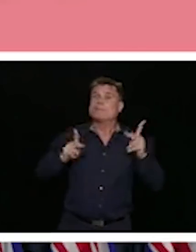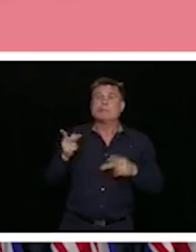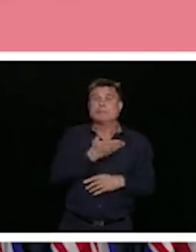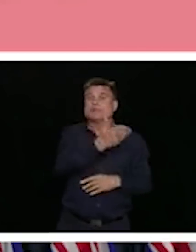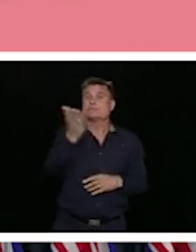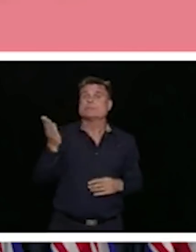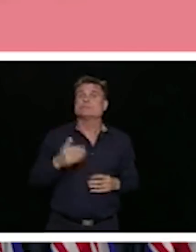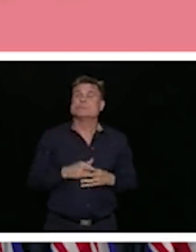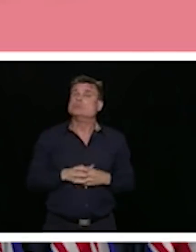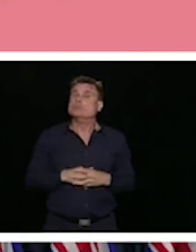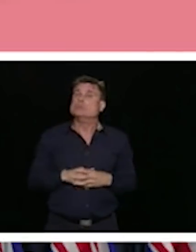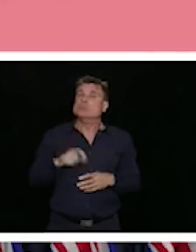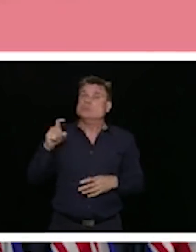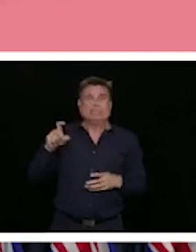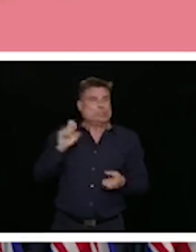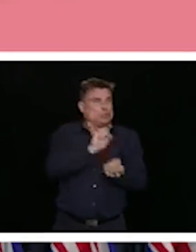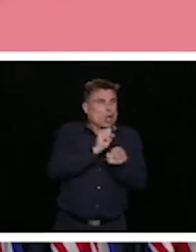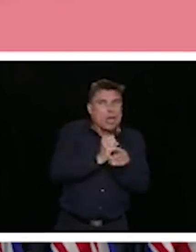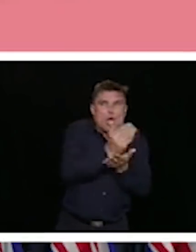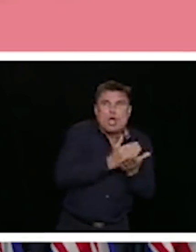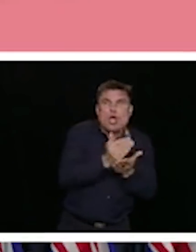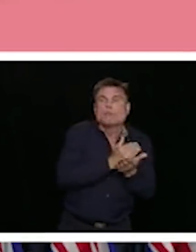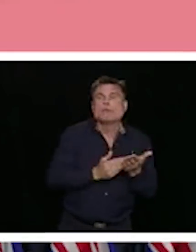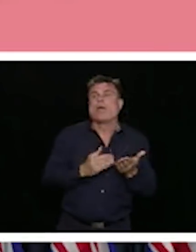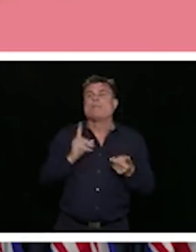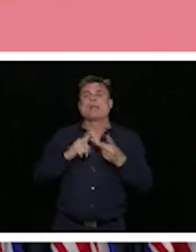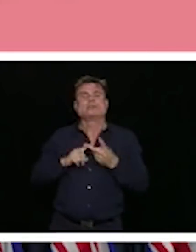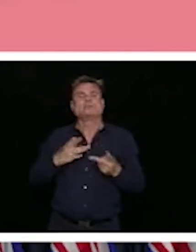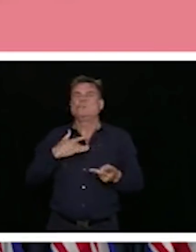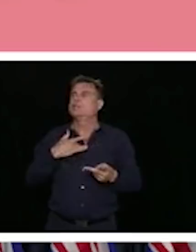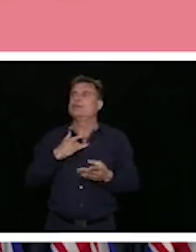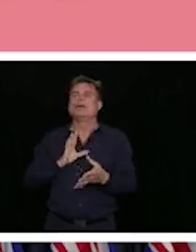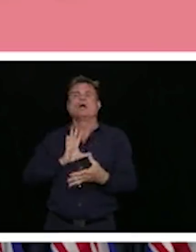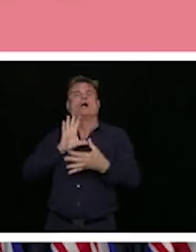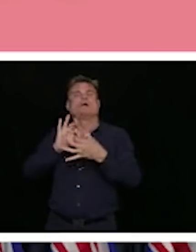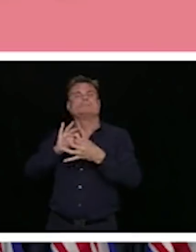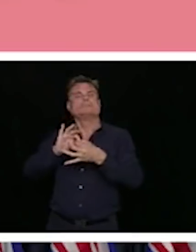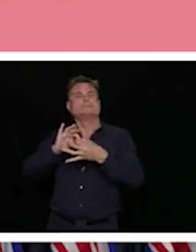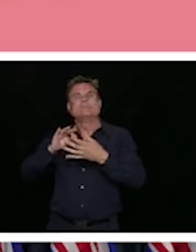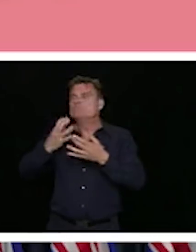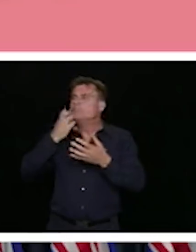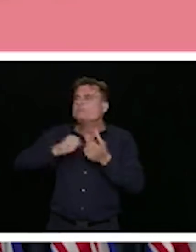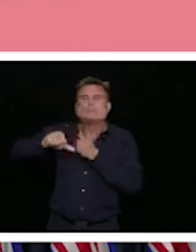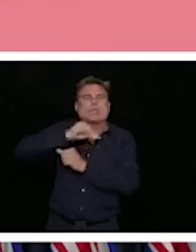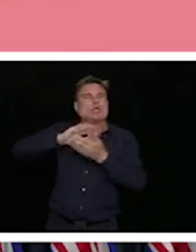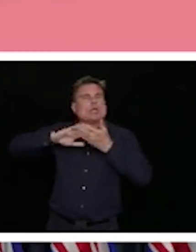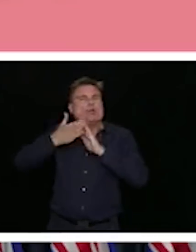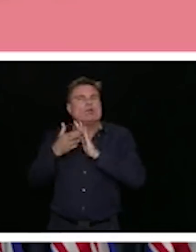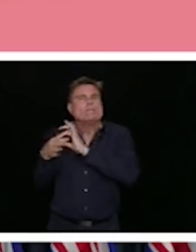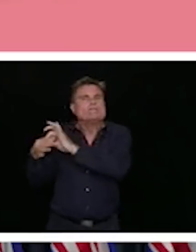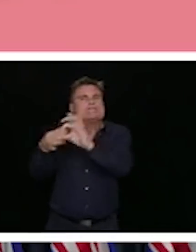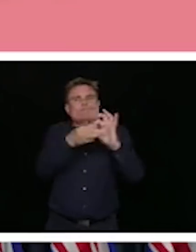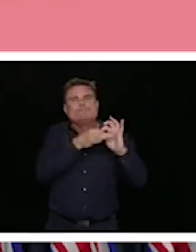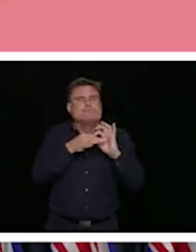and connect with us. our loved ones and the importance that that also has in keeping us healthy as a community.